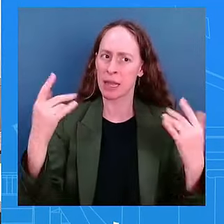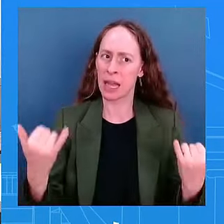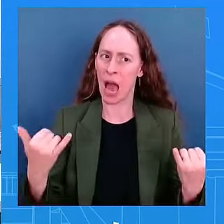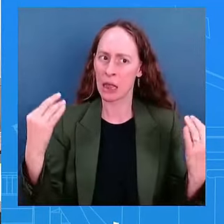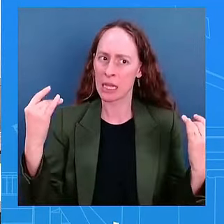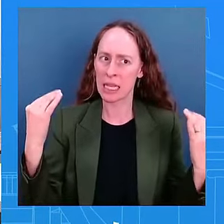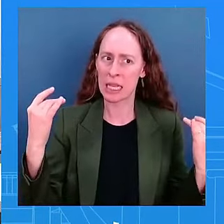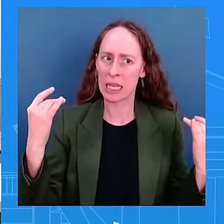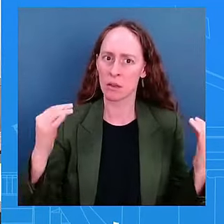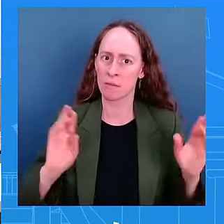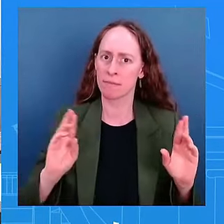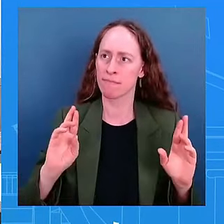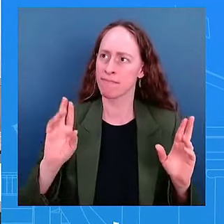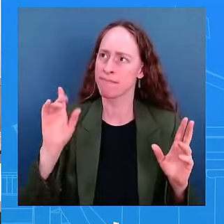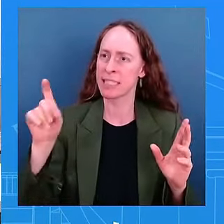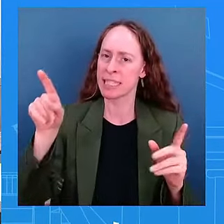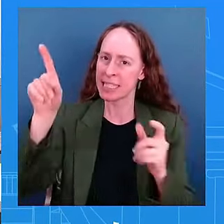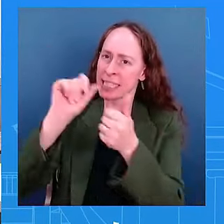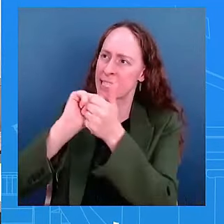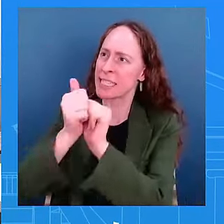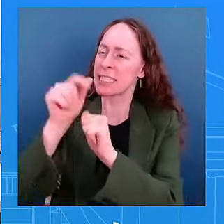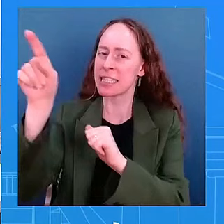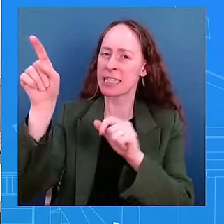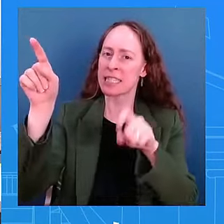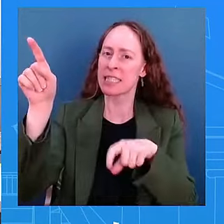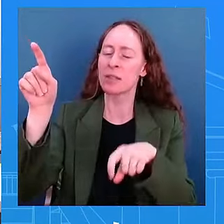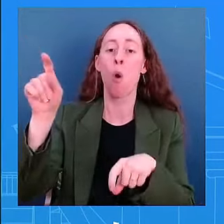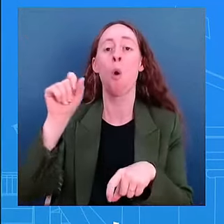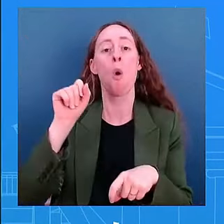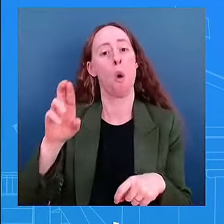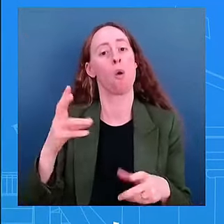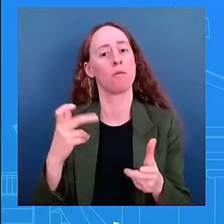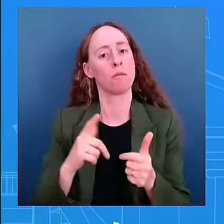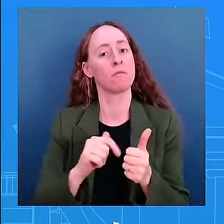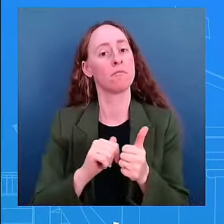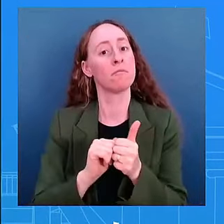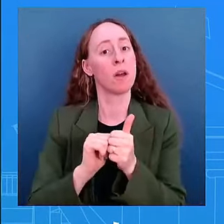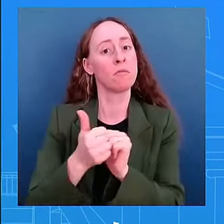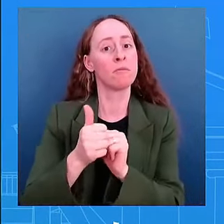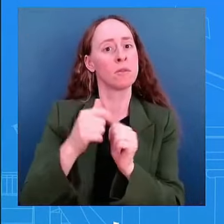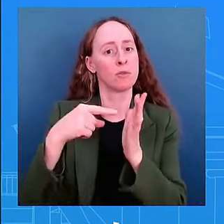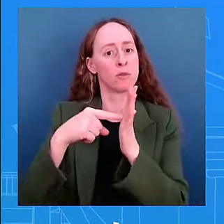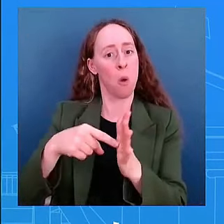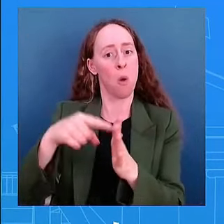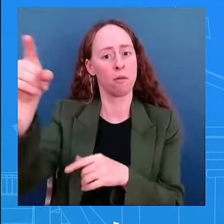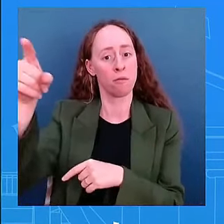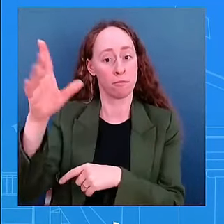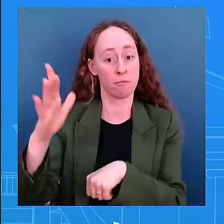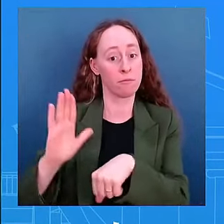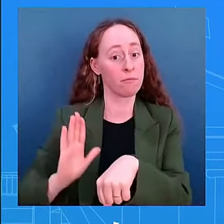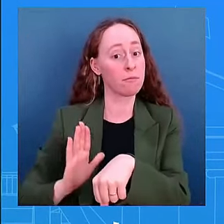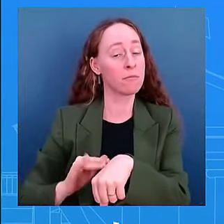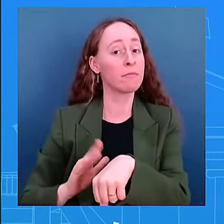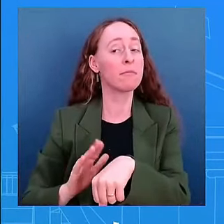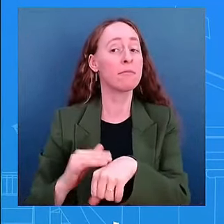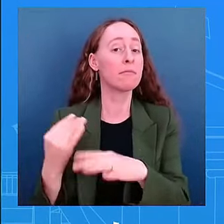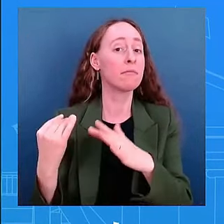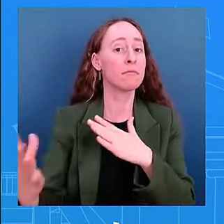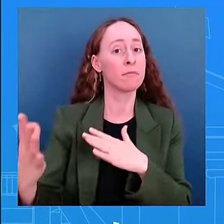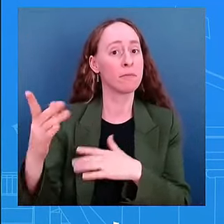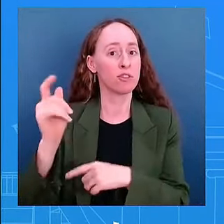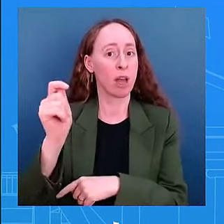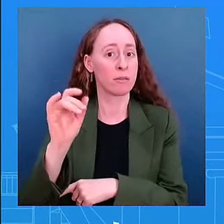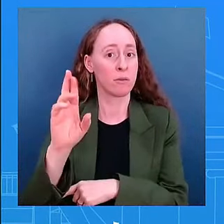what what does he think this could have this would lead to i will say majority of the america american people support and want to see